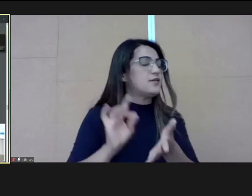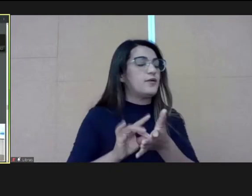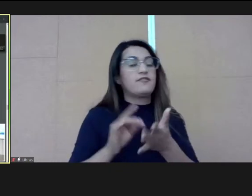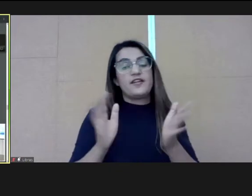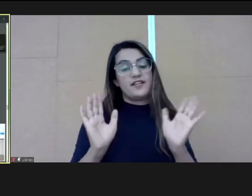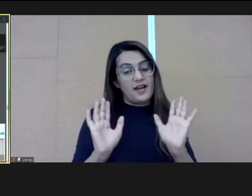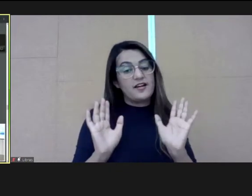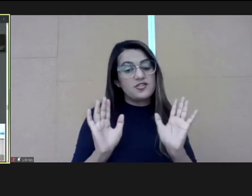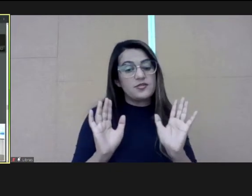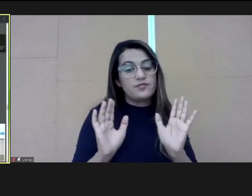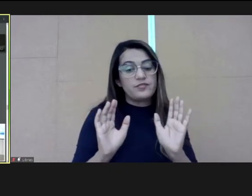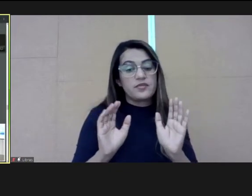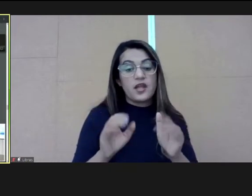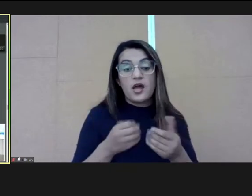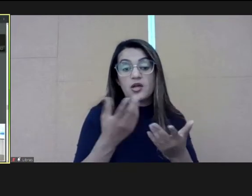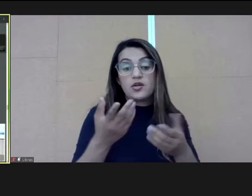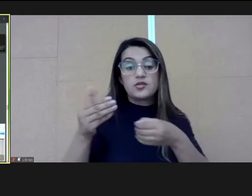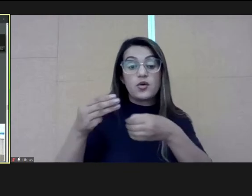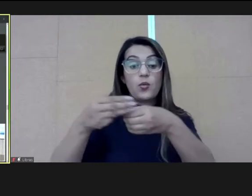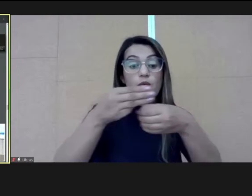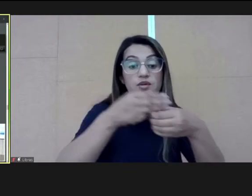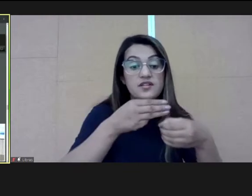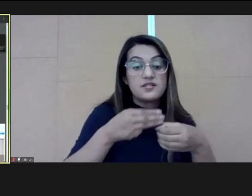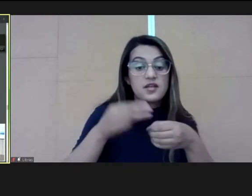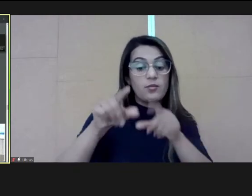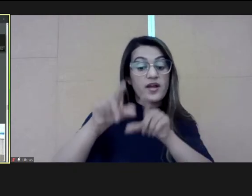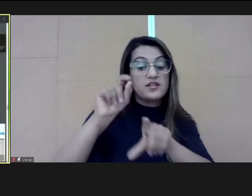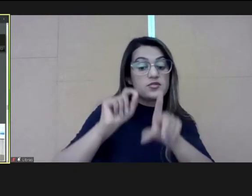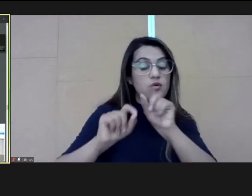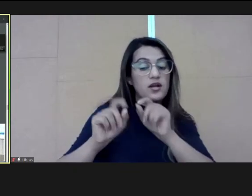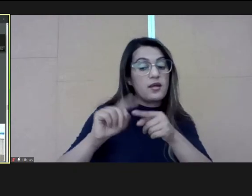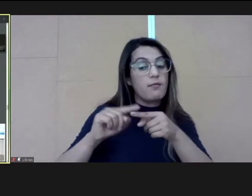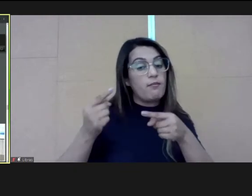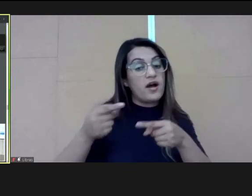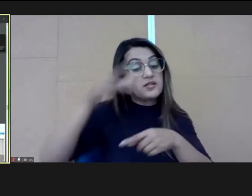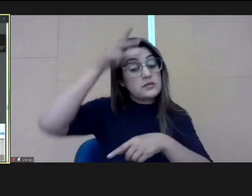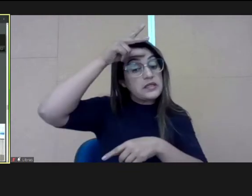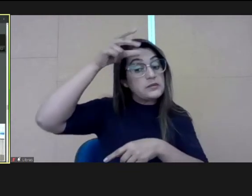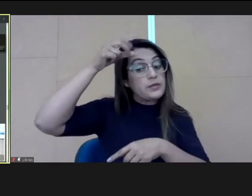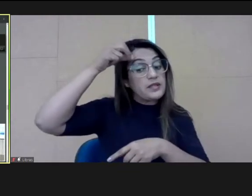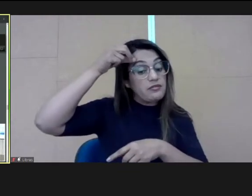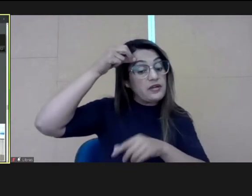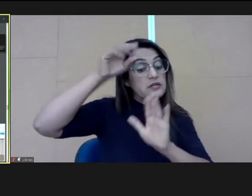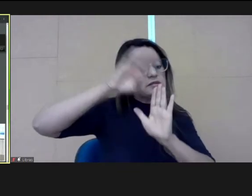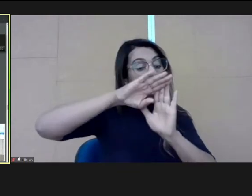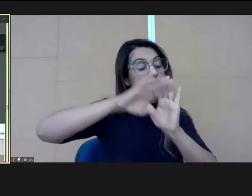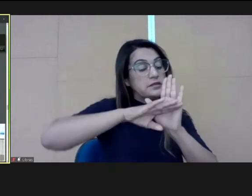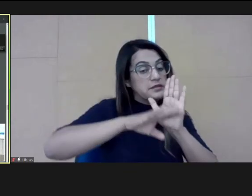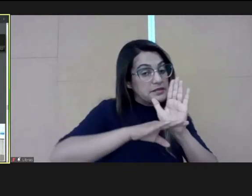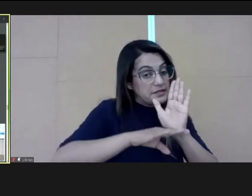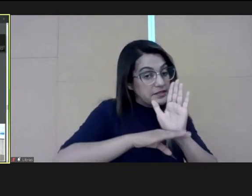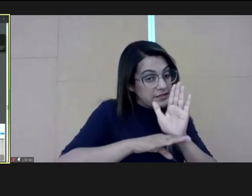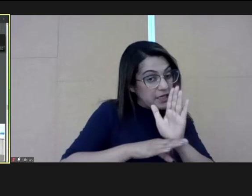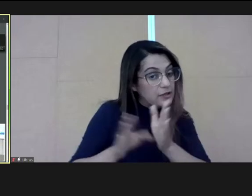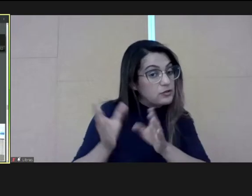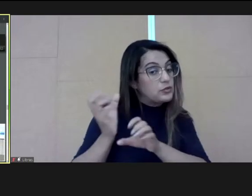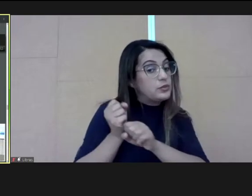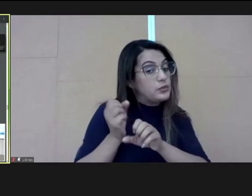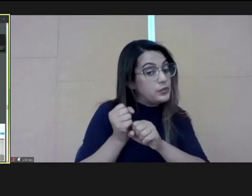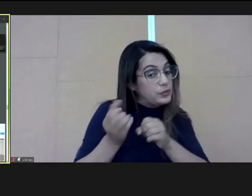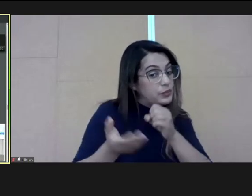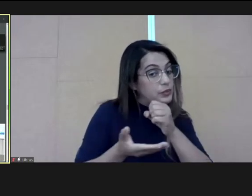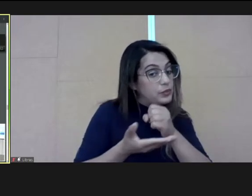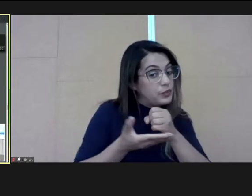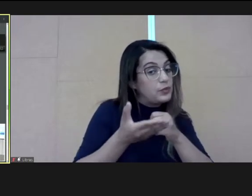to exclude and to do the selection. Oh, first of all, we're going to do this and that with a lot of criteria.